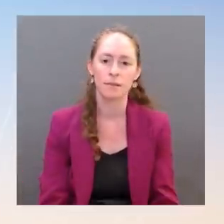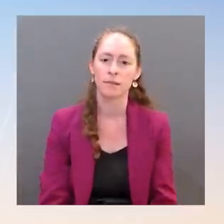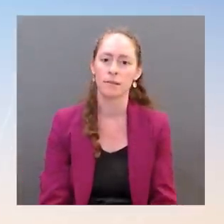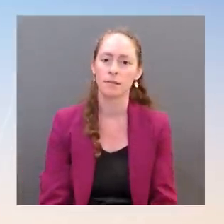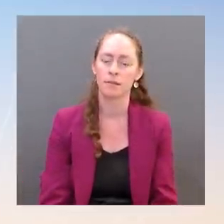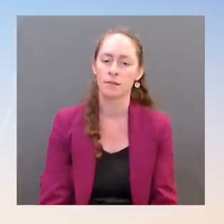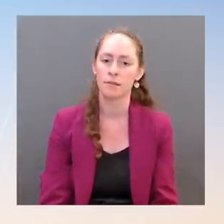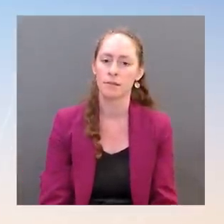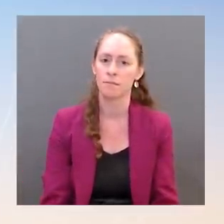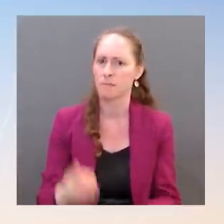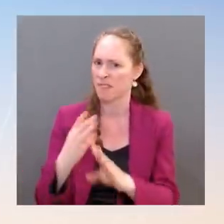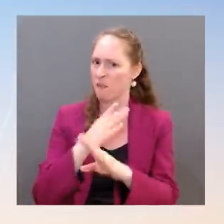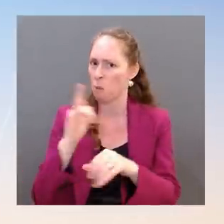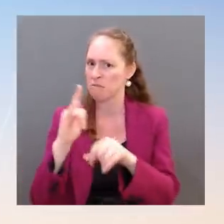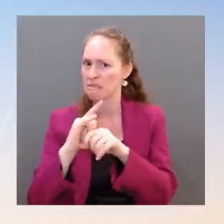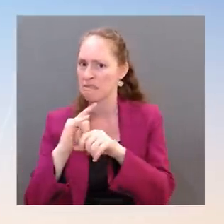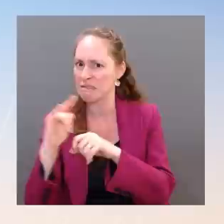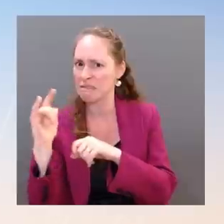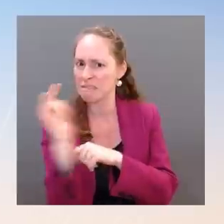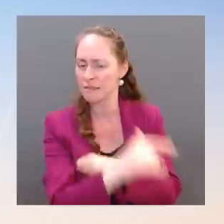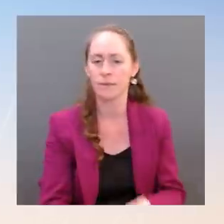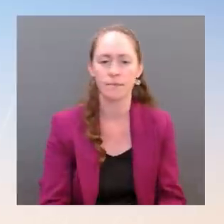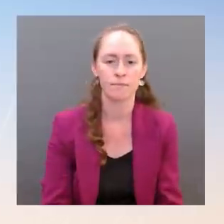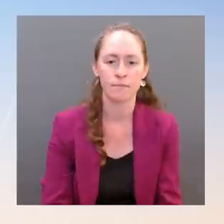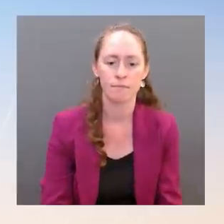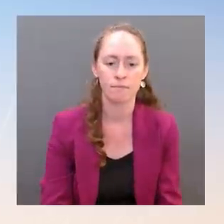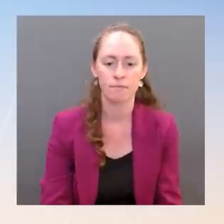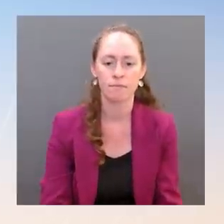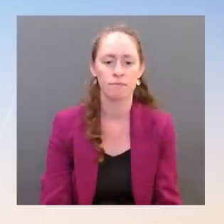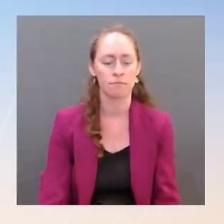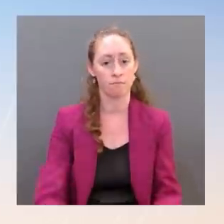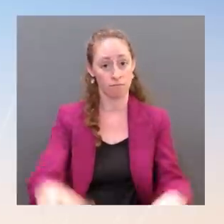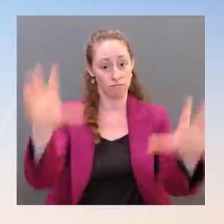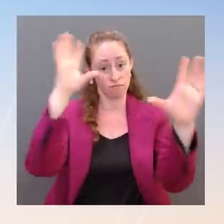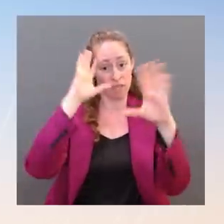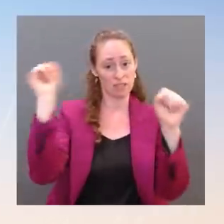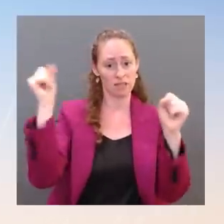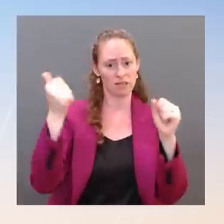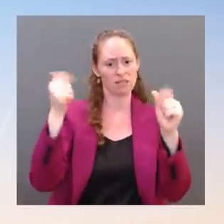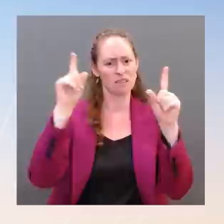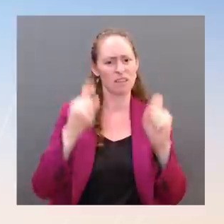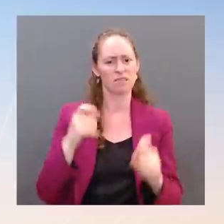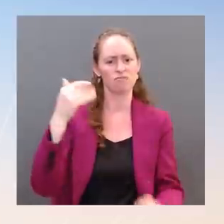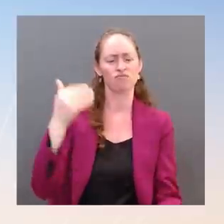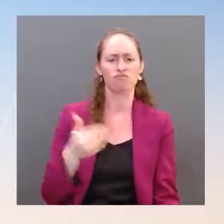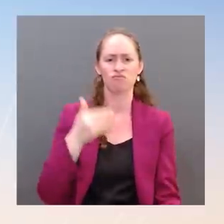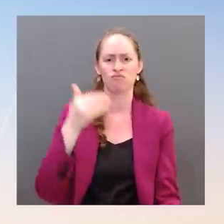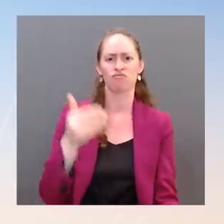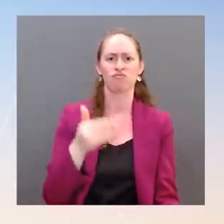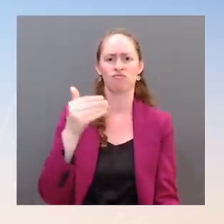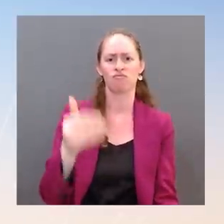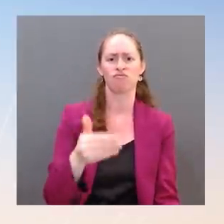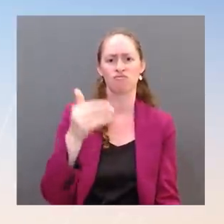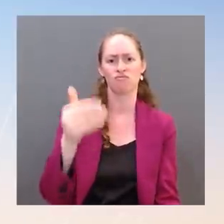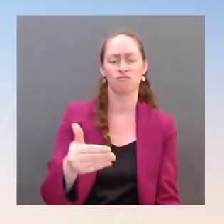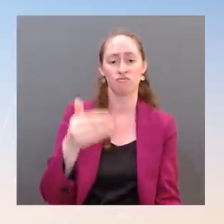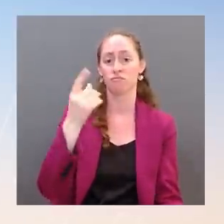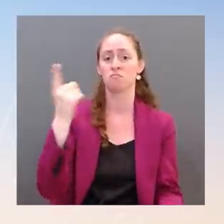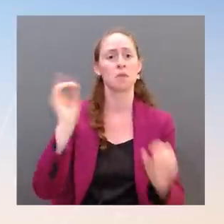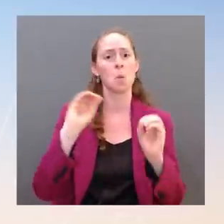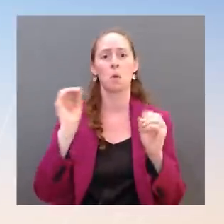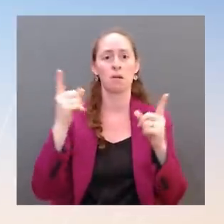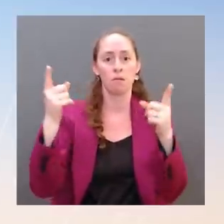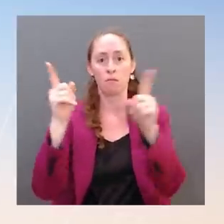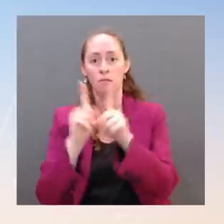doctor. As we've as we've communicated, the president is not a close contact with Ashley. It's been several days that they